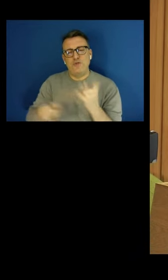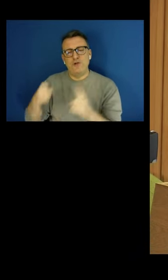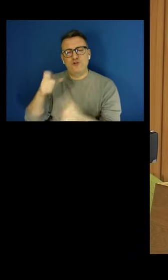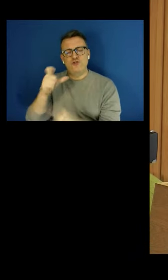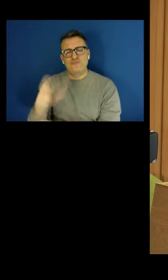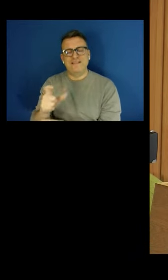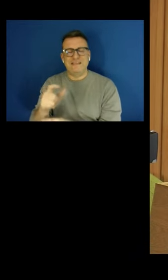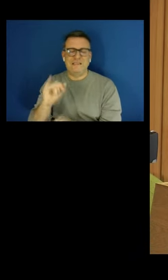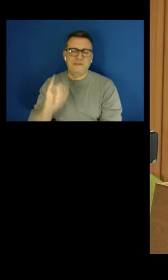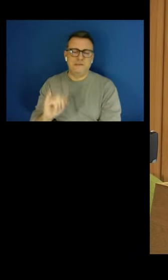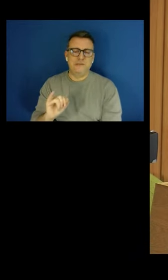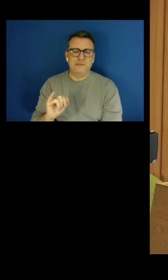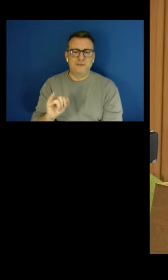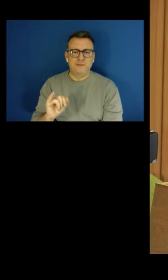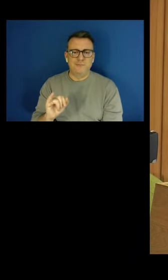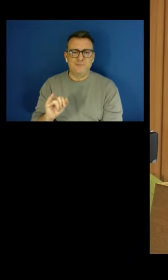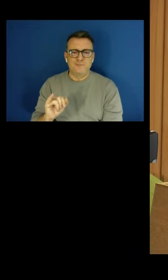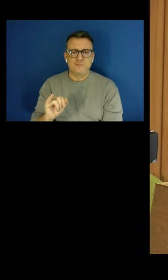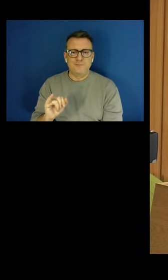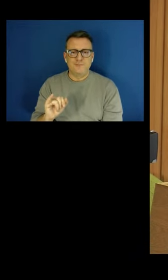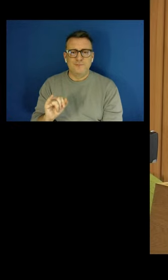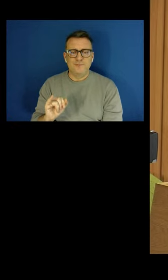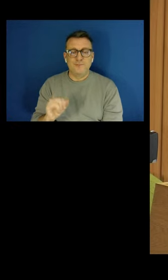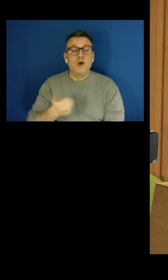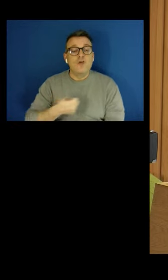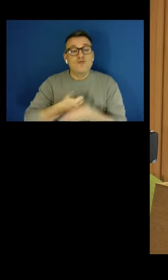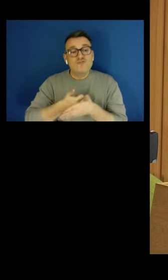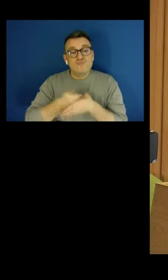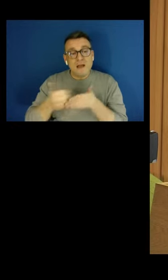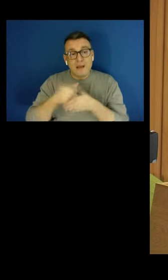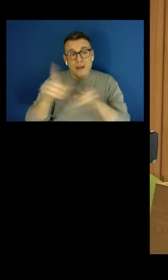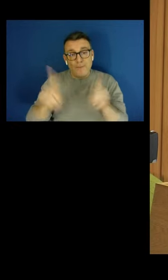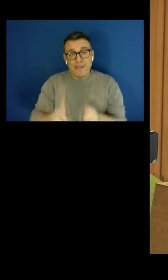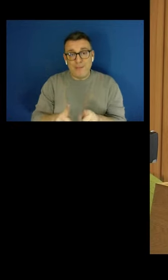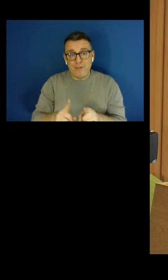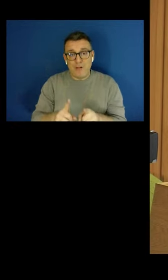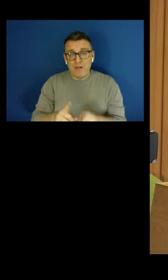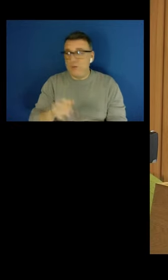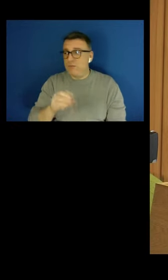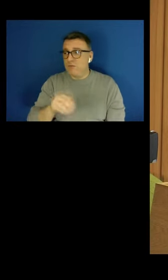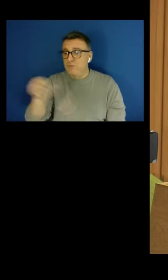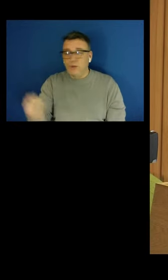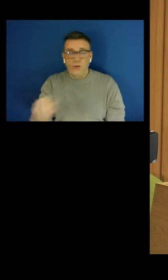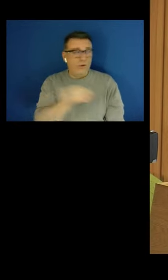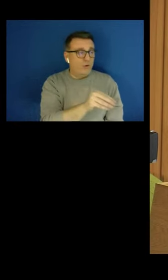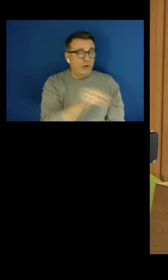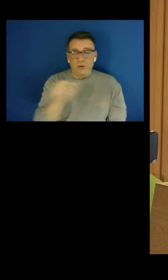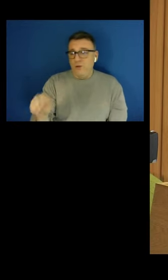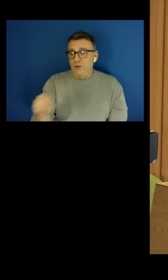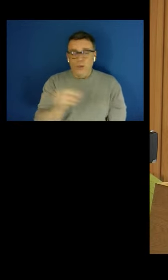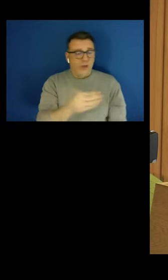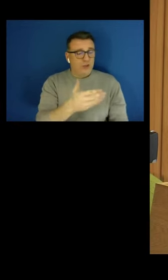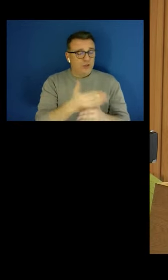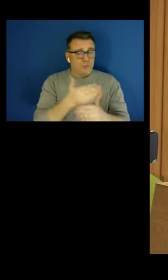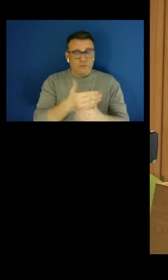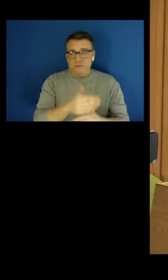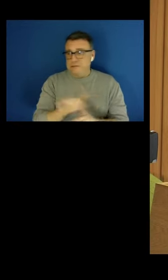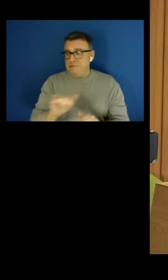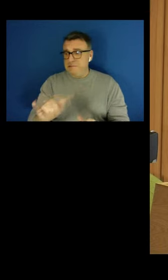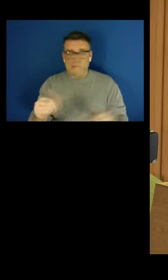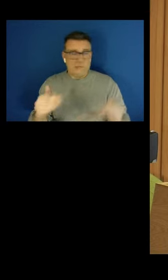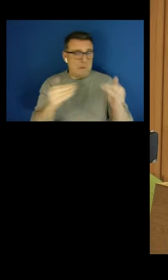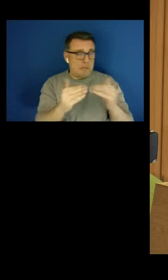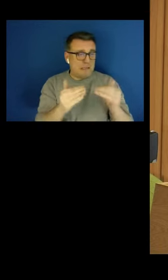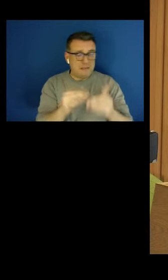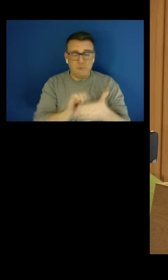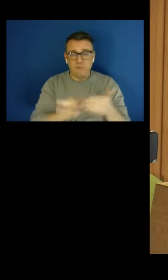People end up too often circulating between ill-suited jobs and inadequate benefit dependents.